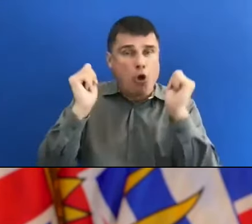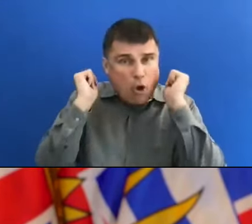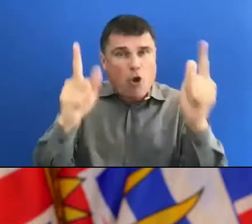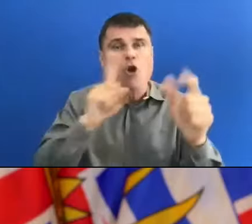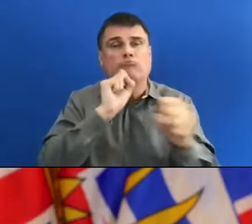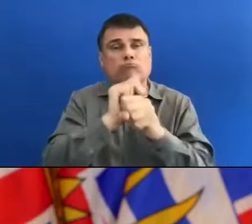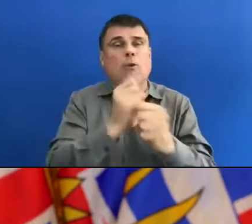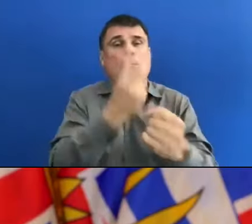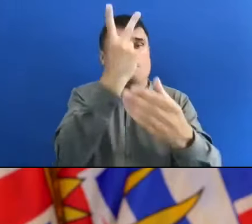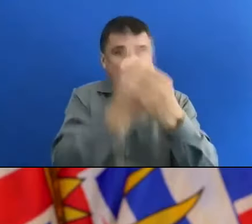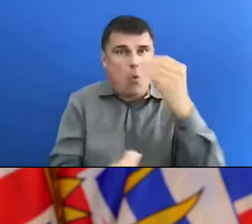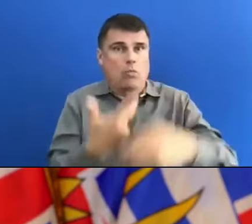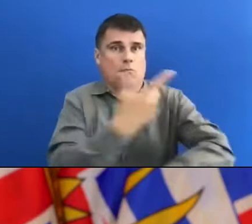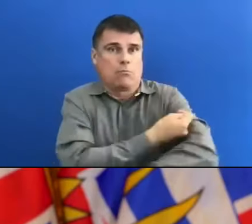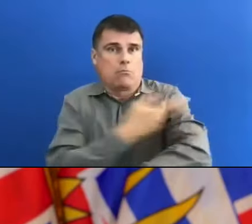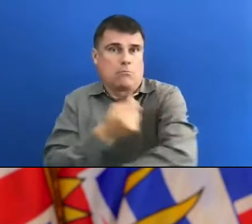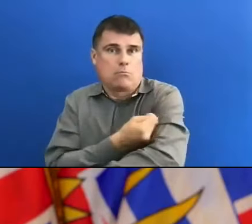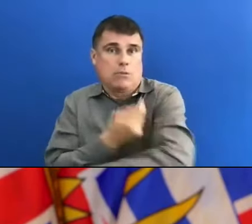Lisa, do you have a follow-up?